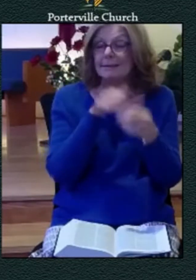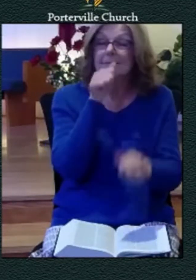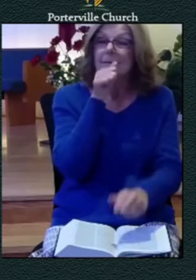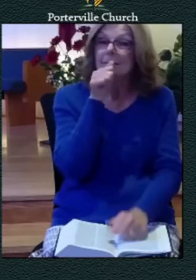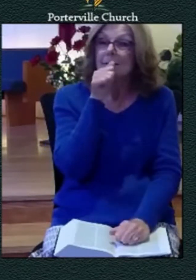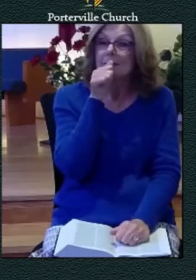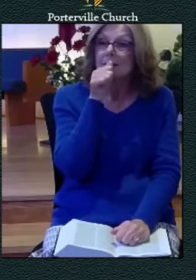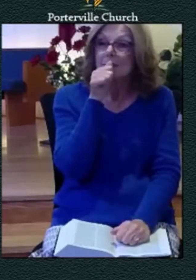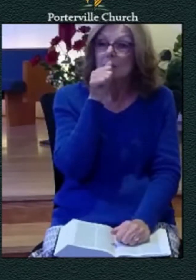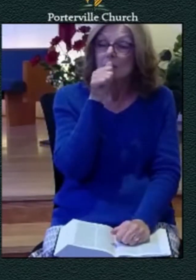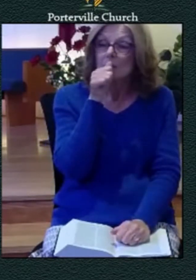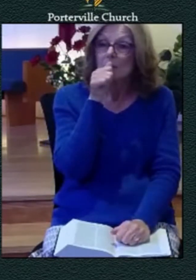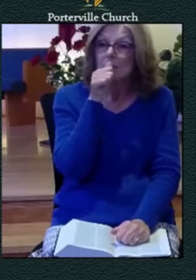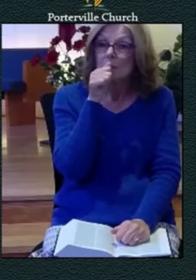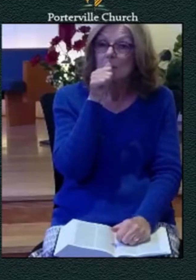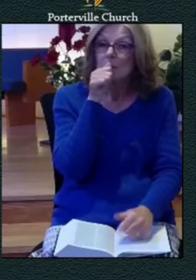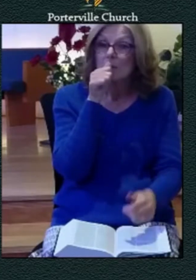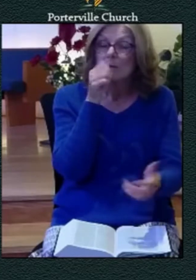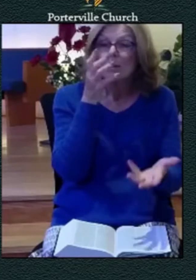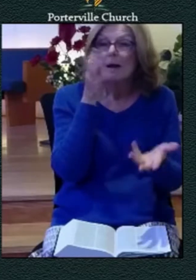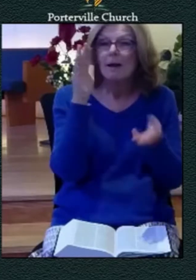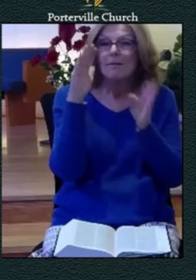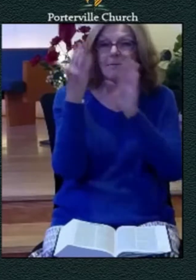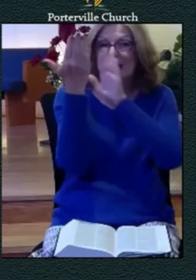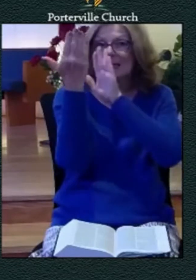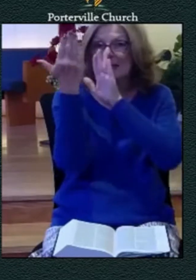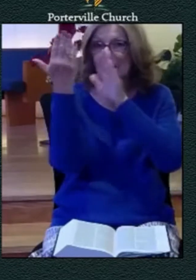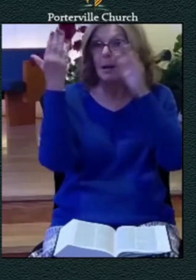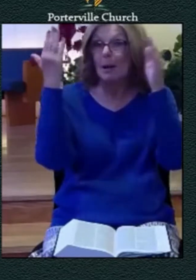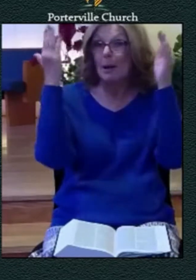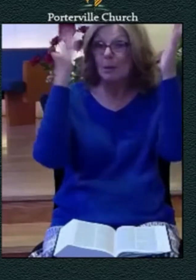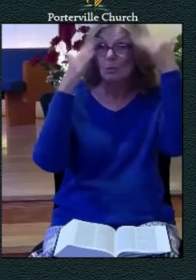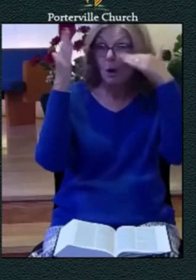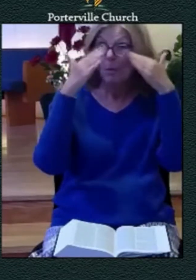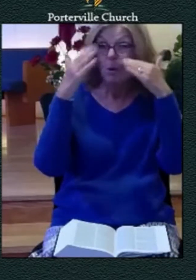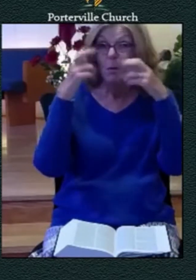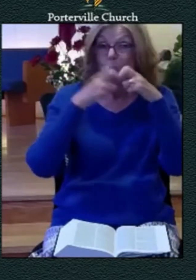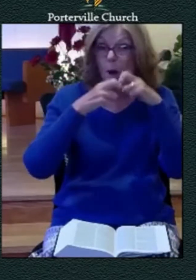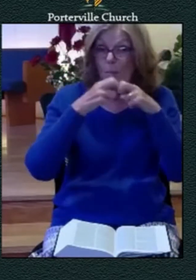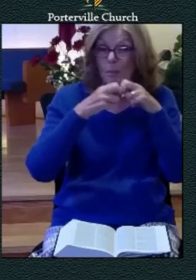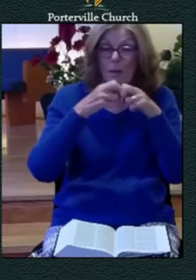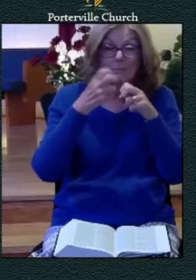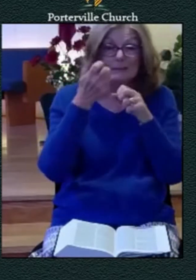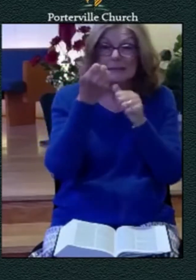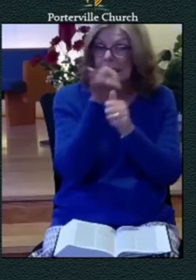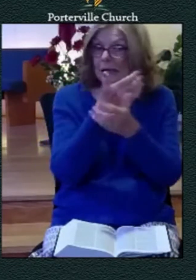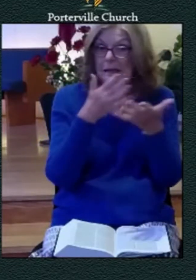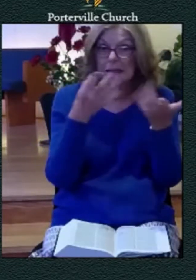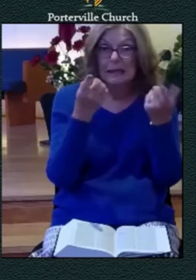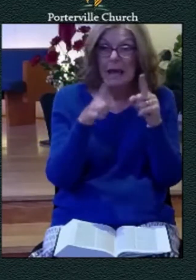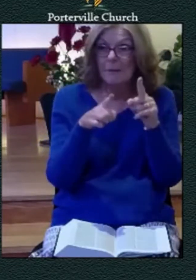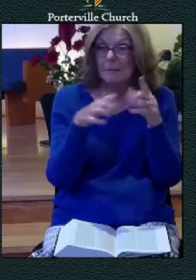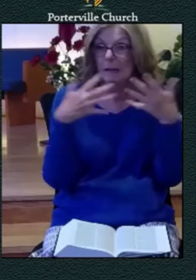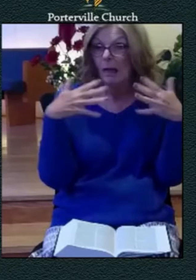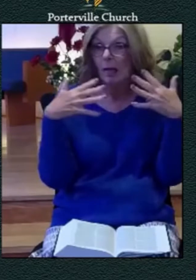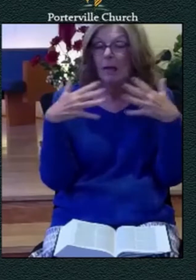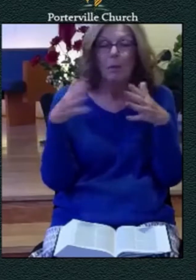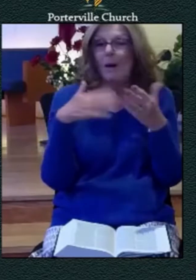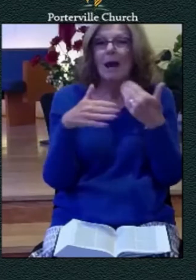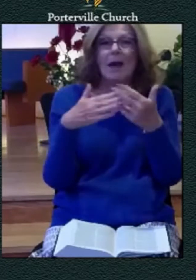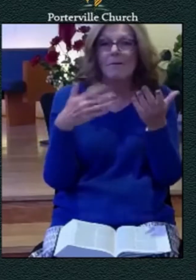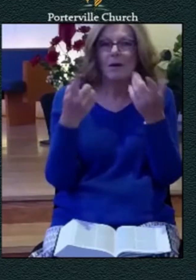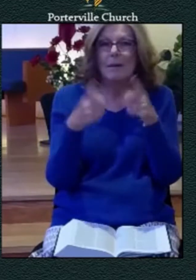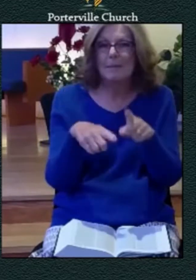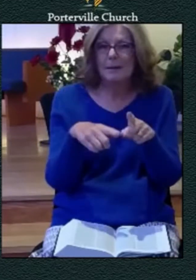facing the distress that comes into all of our lives at one point or another we want